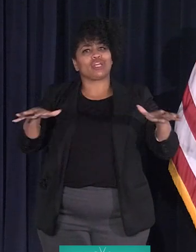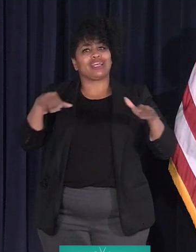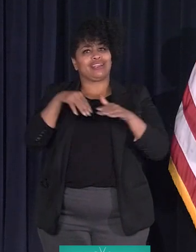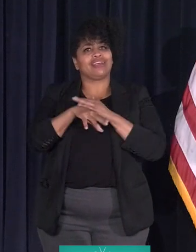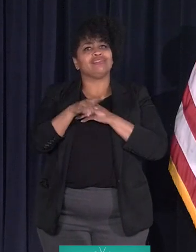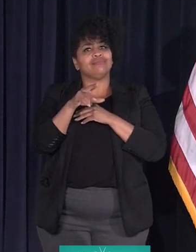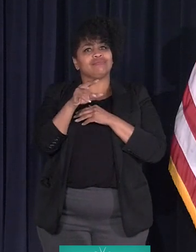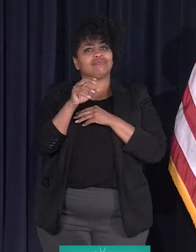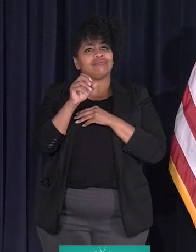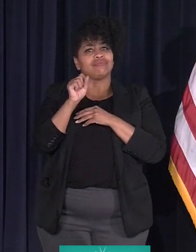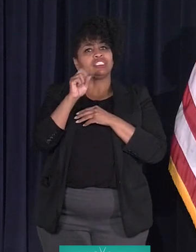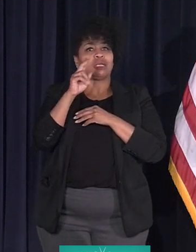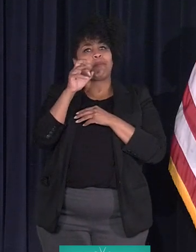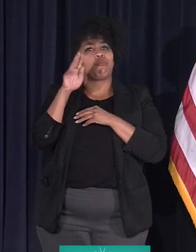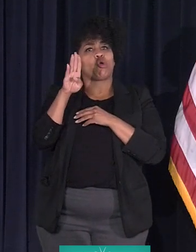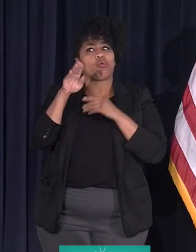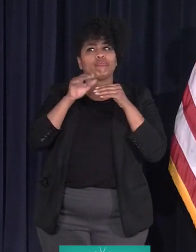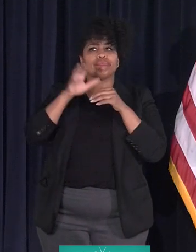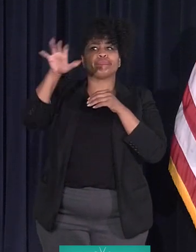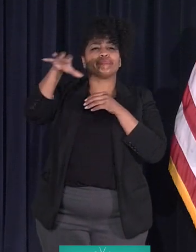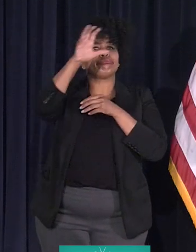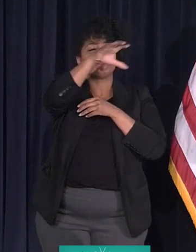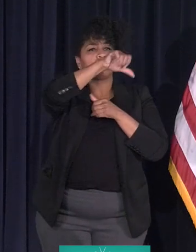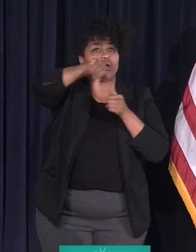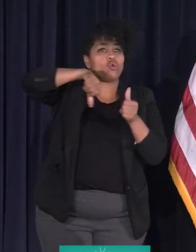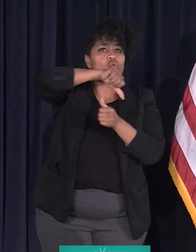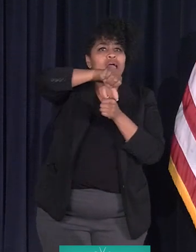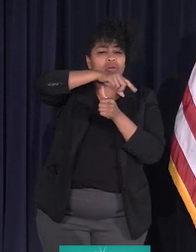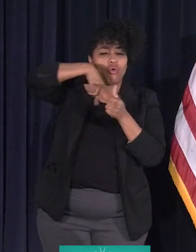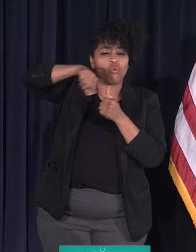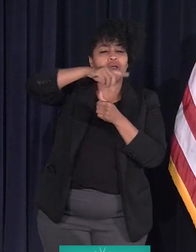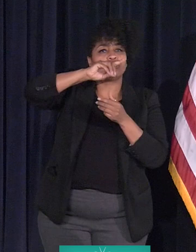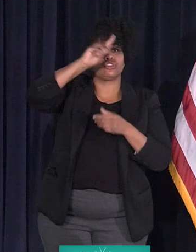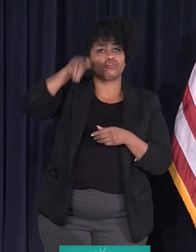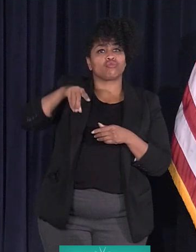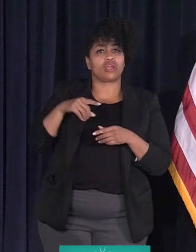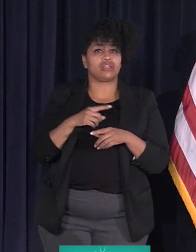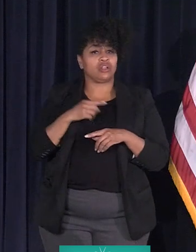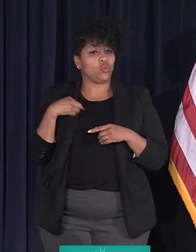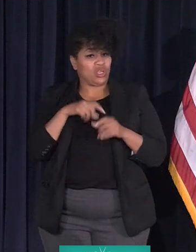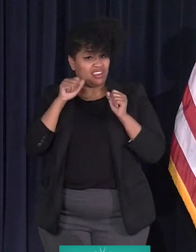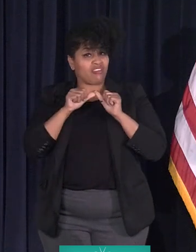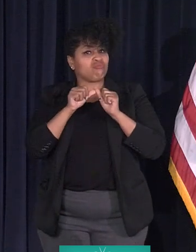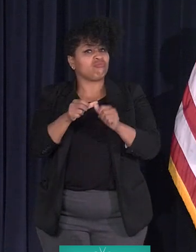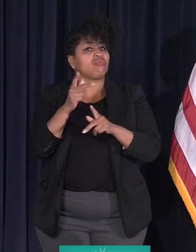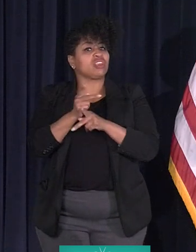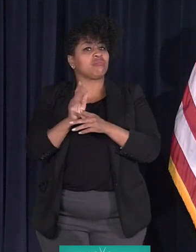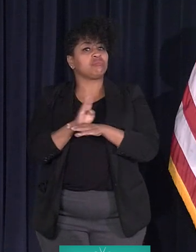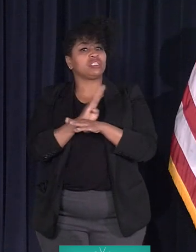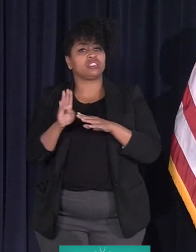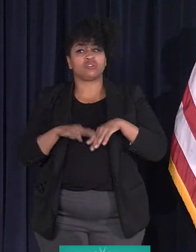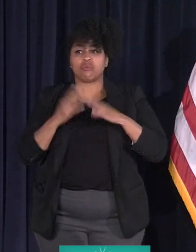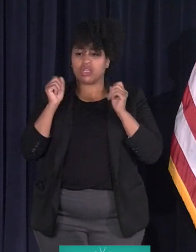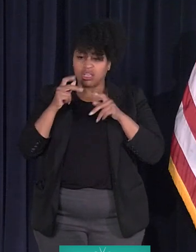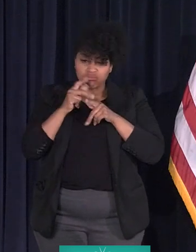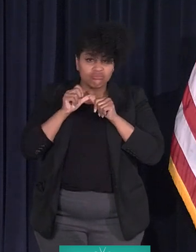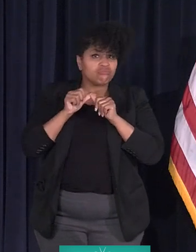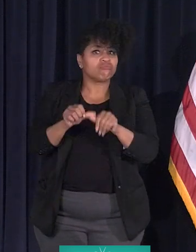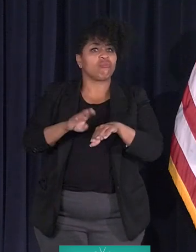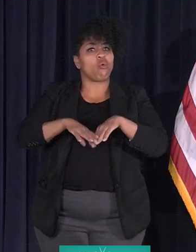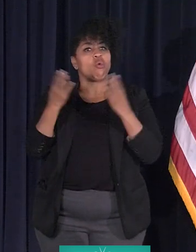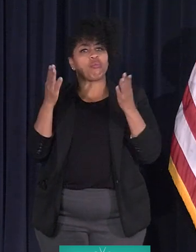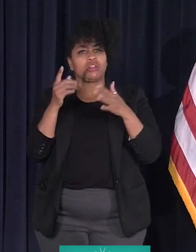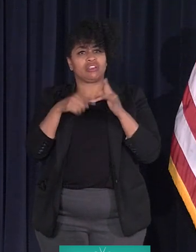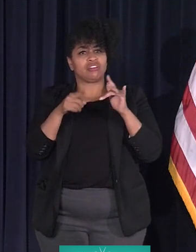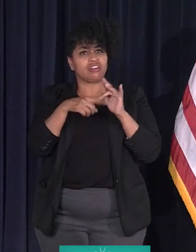But you can see that we're starting to trend up. We can keep our businesses open. We can keep our hair and nail salons open. We can keep